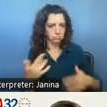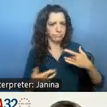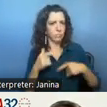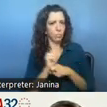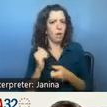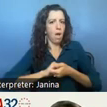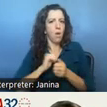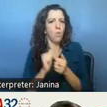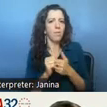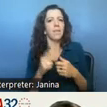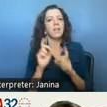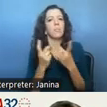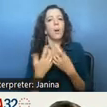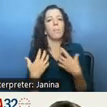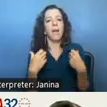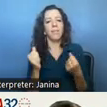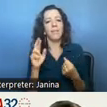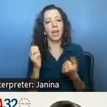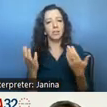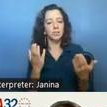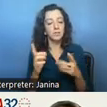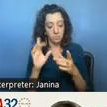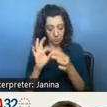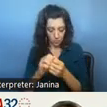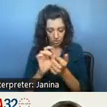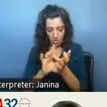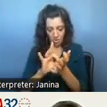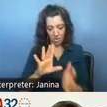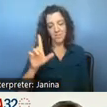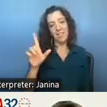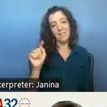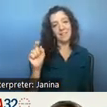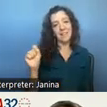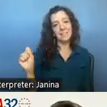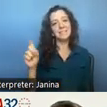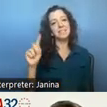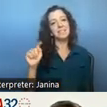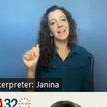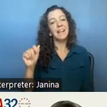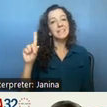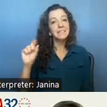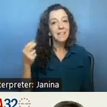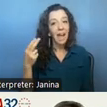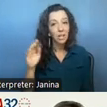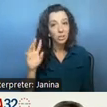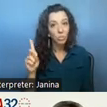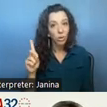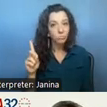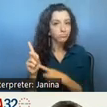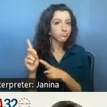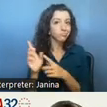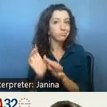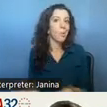on the ltss data dashboard that is going to be a really important connection to our